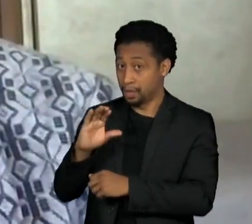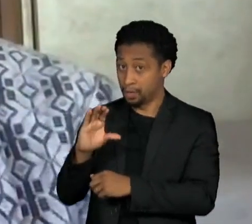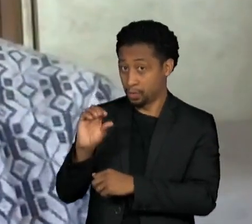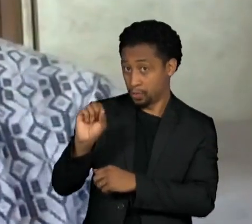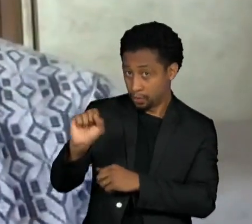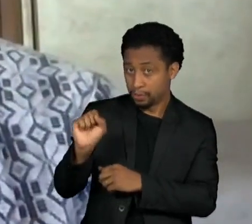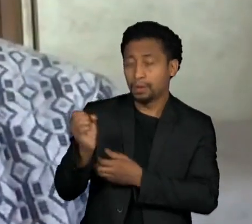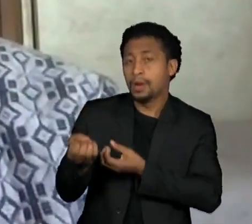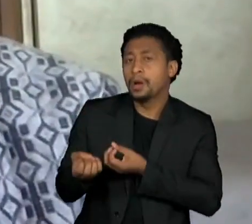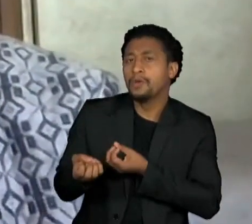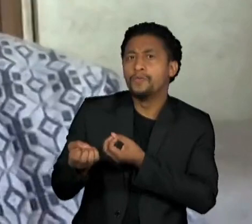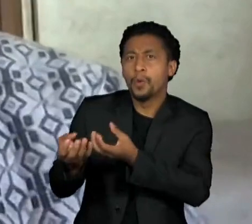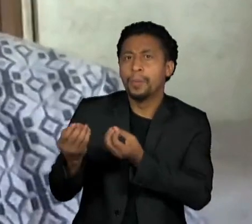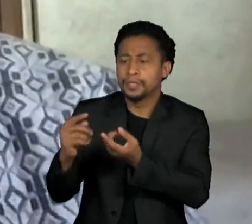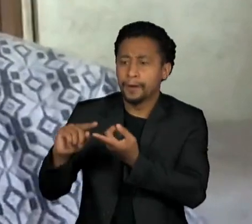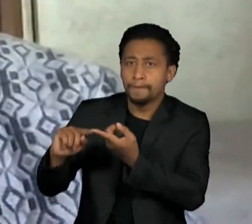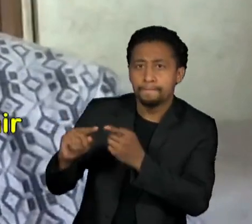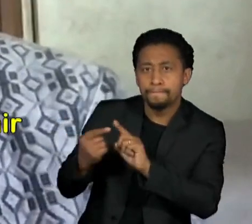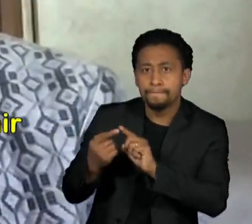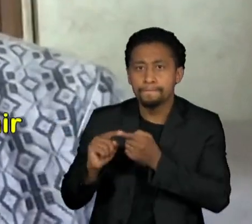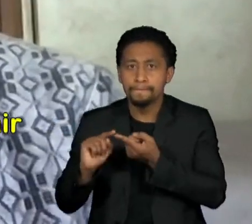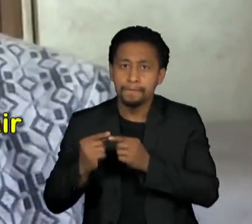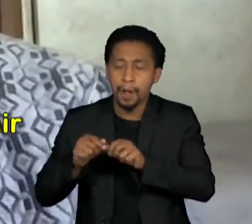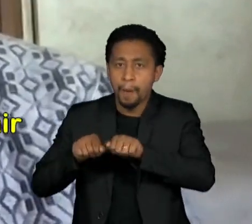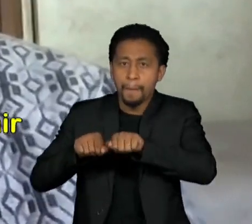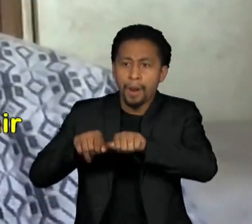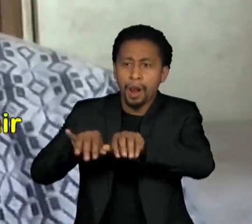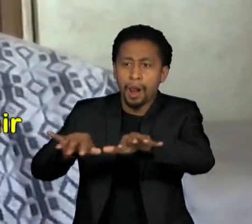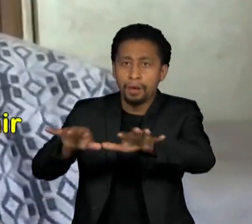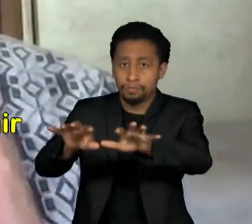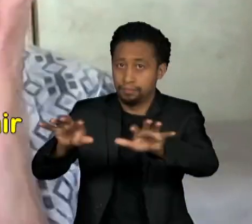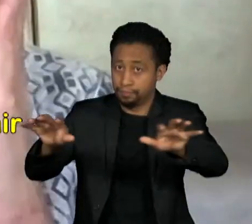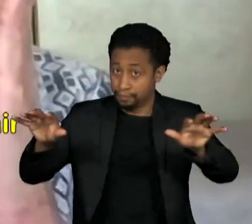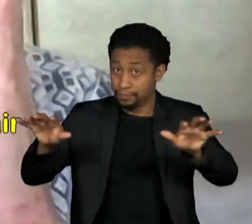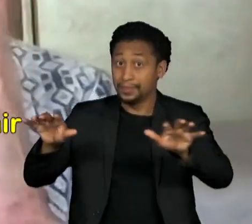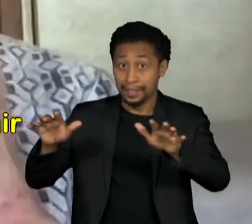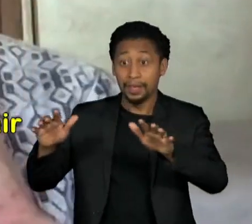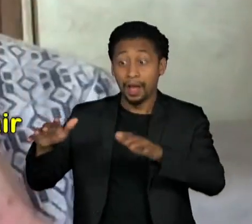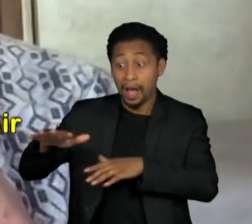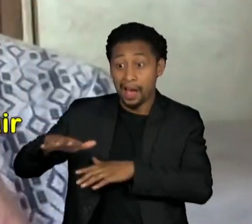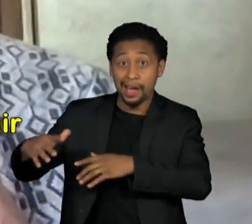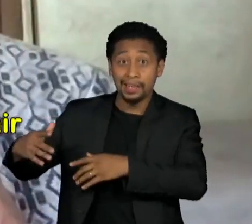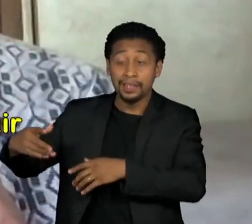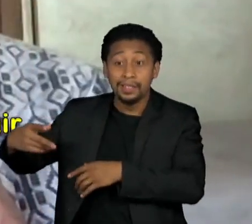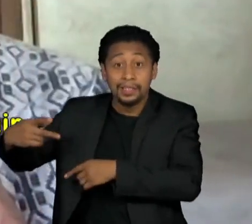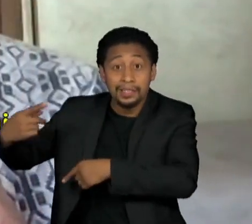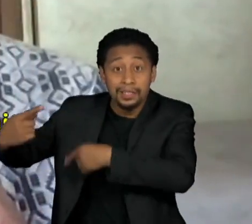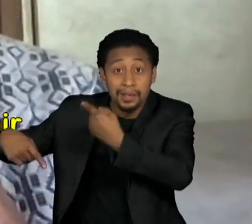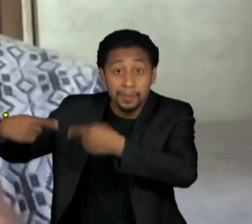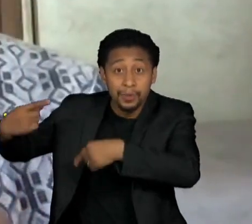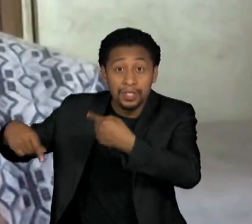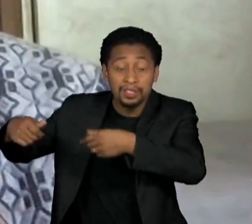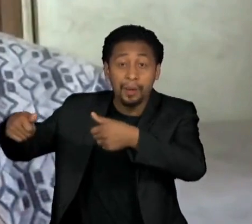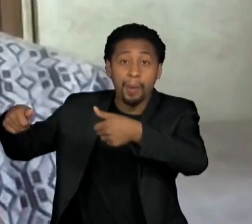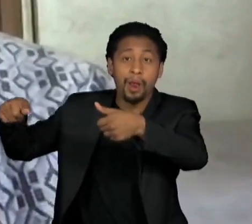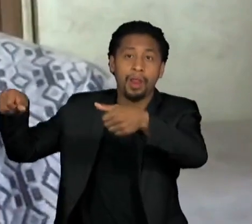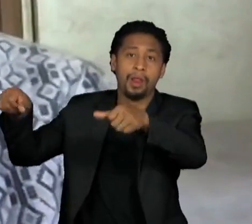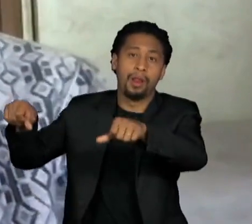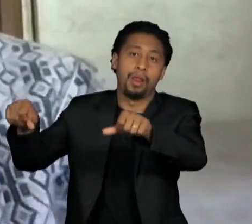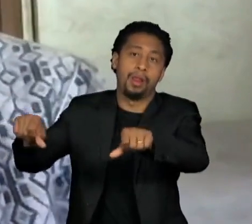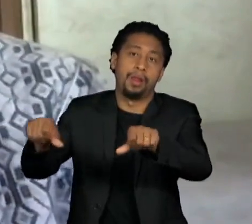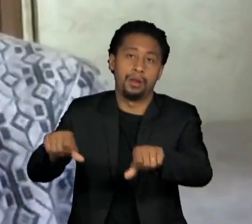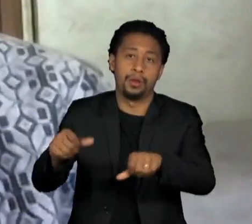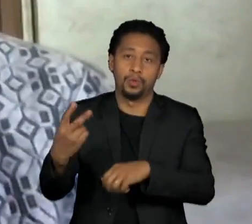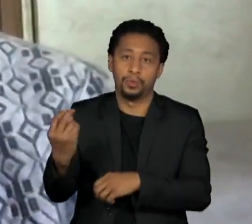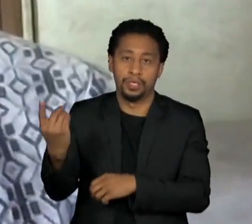networks worked together. 2016 is when the political dominoes began to fall. The Philippines in May, less